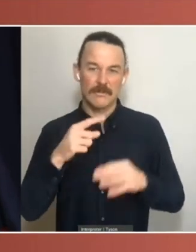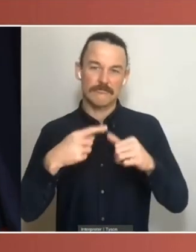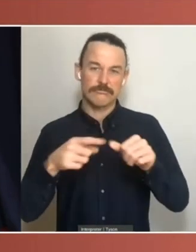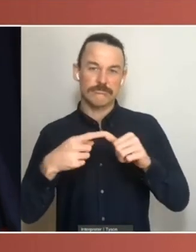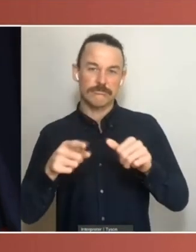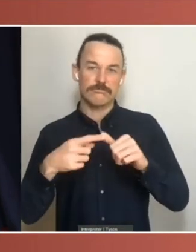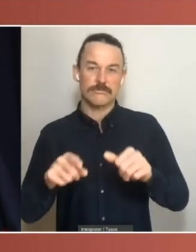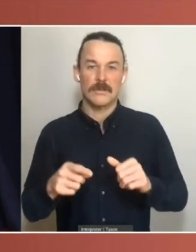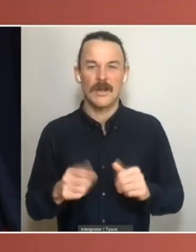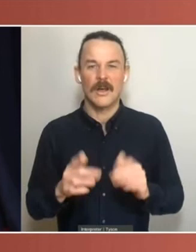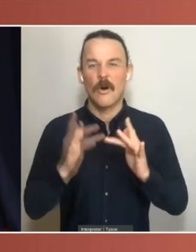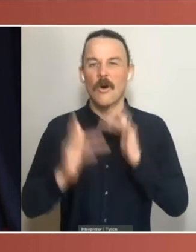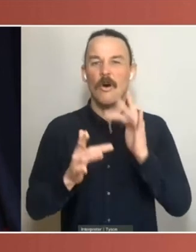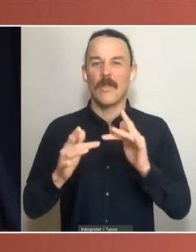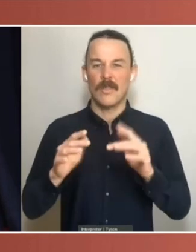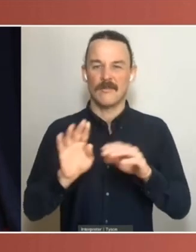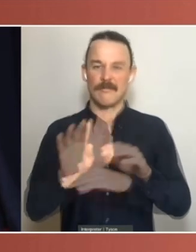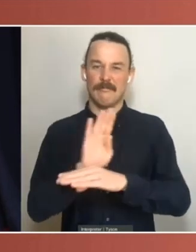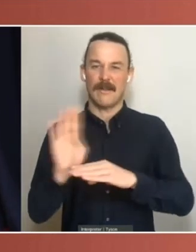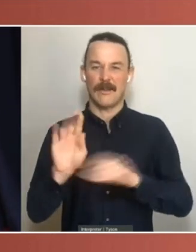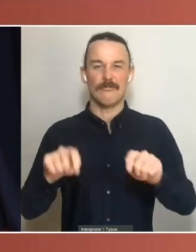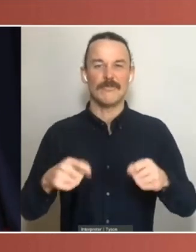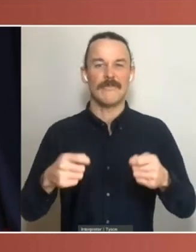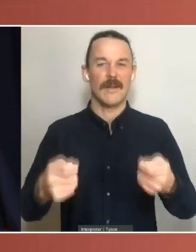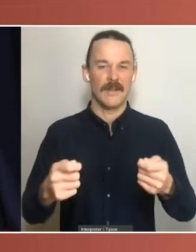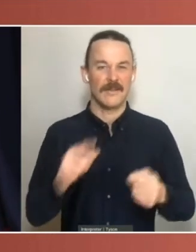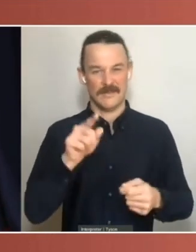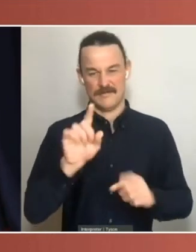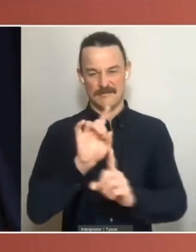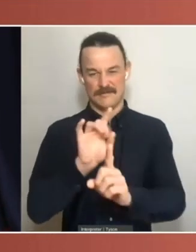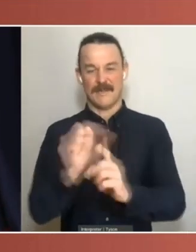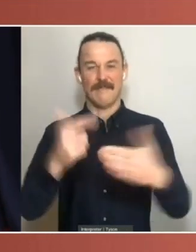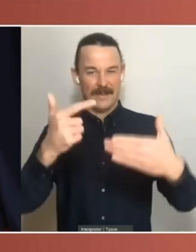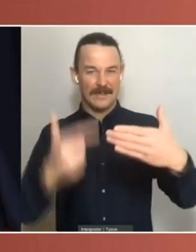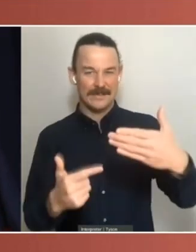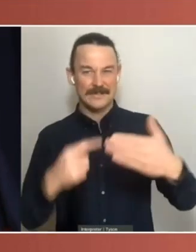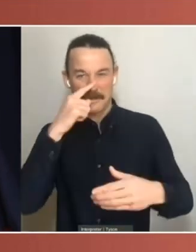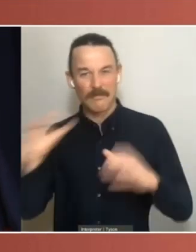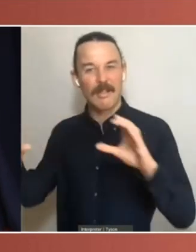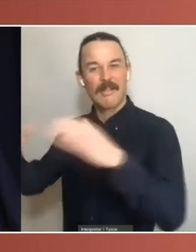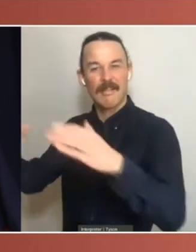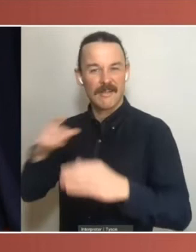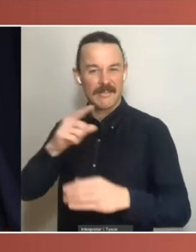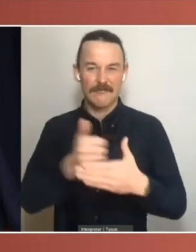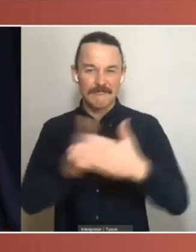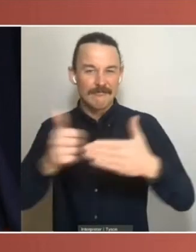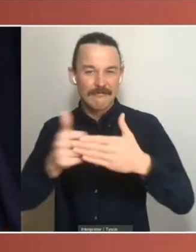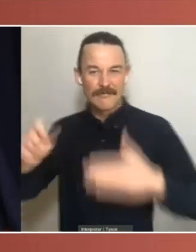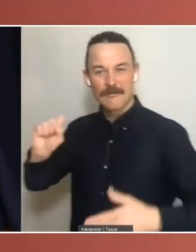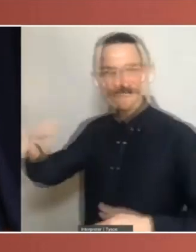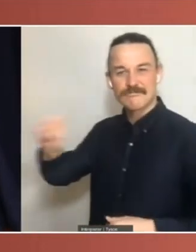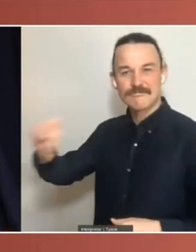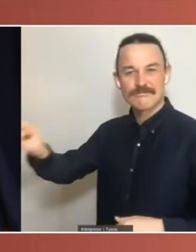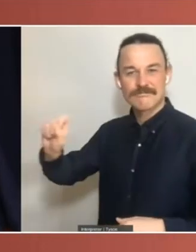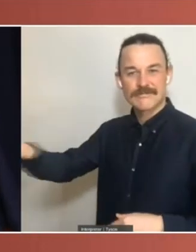provider. So they have a list of people who they send survey requests to across a whole range of